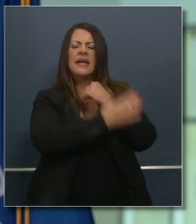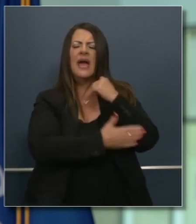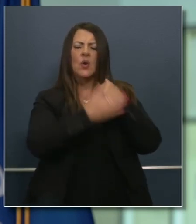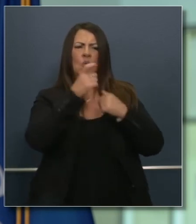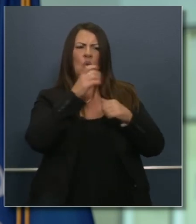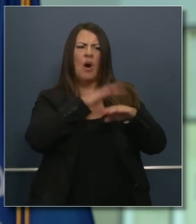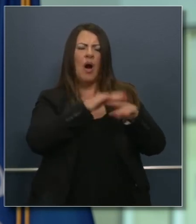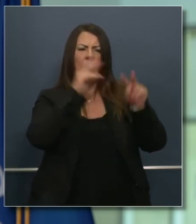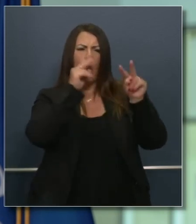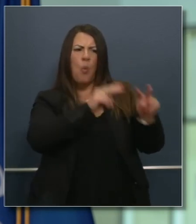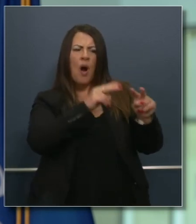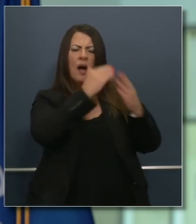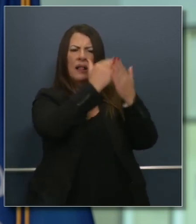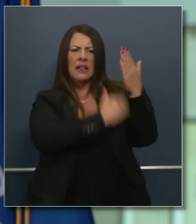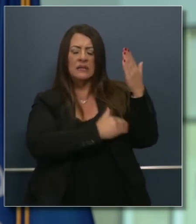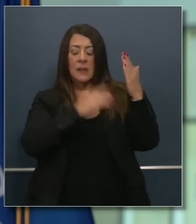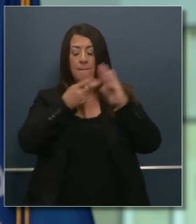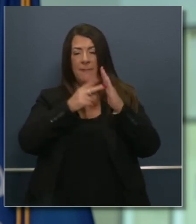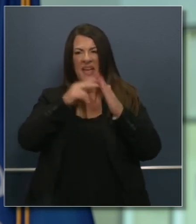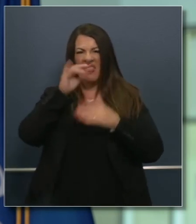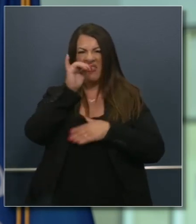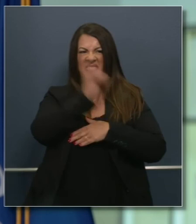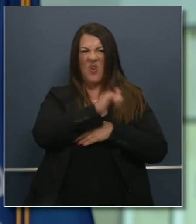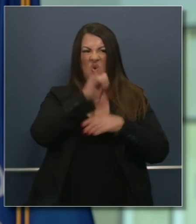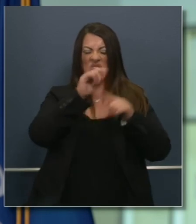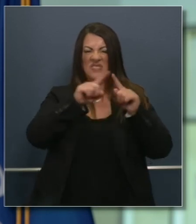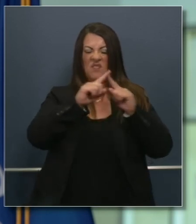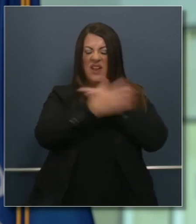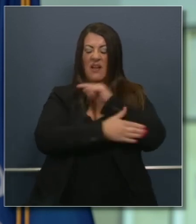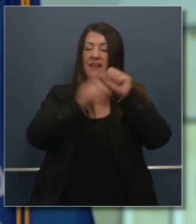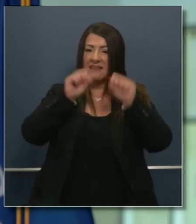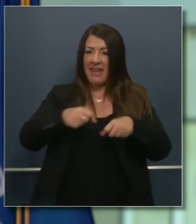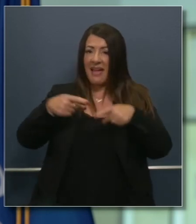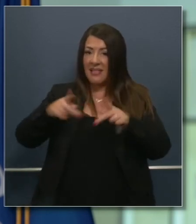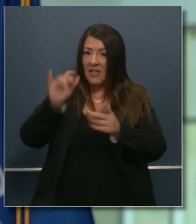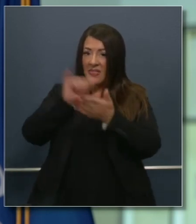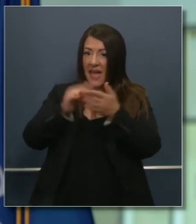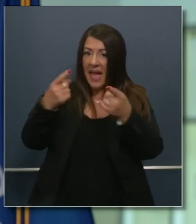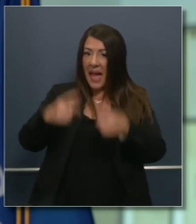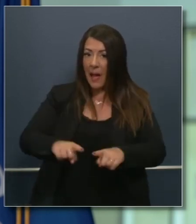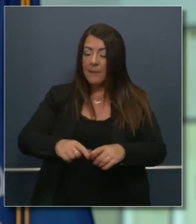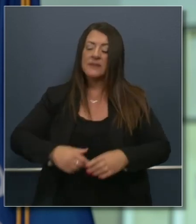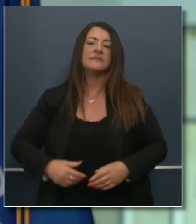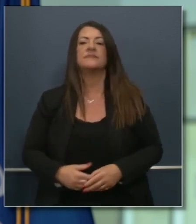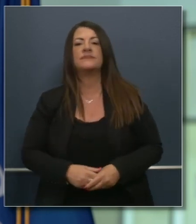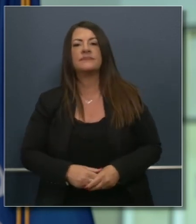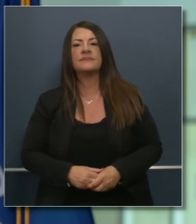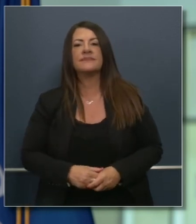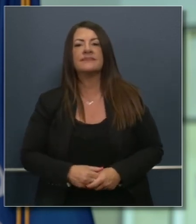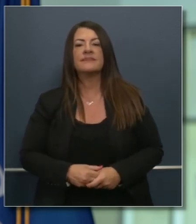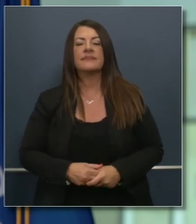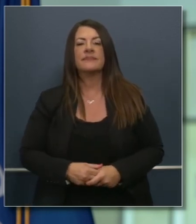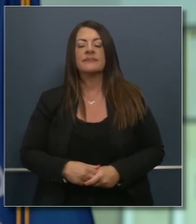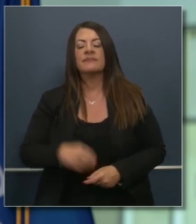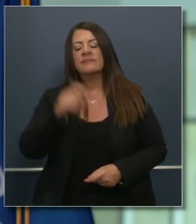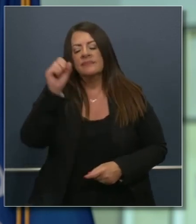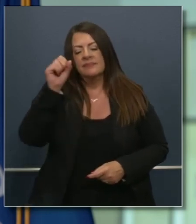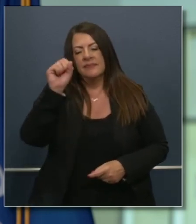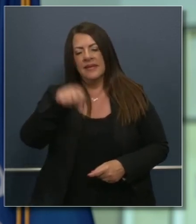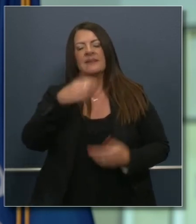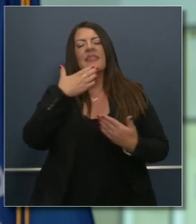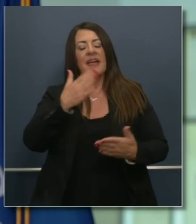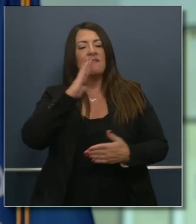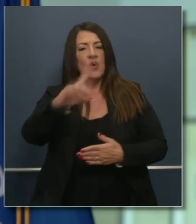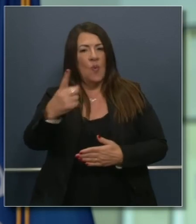be coming out? Thank you. Thank you for the question. And since I opened up that door and opened up the conversation